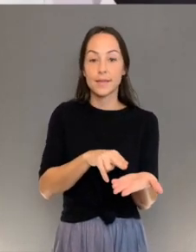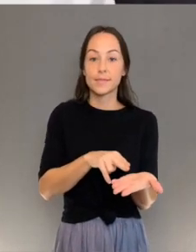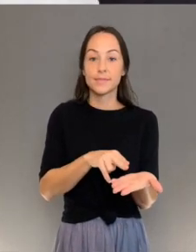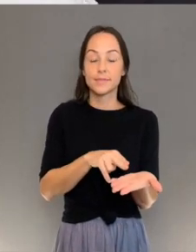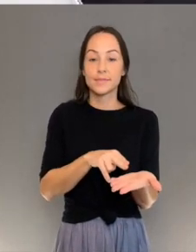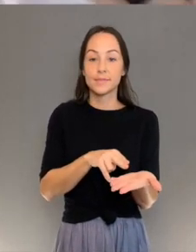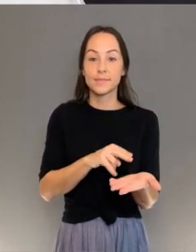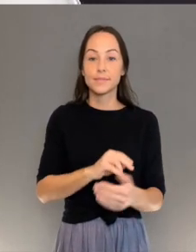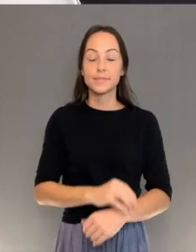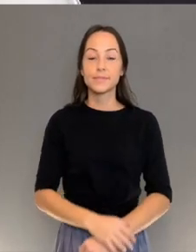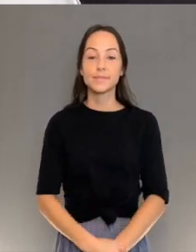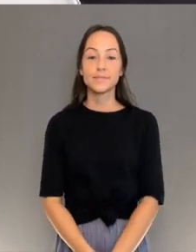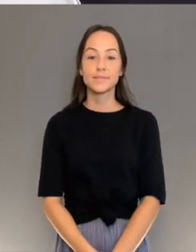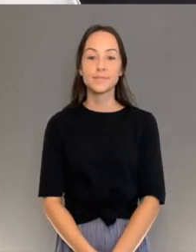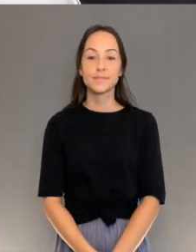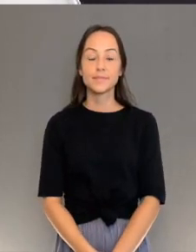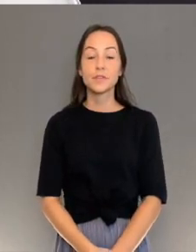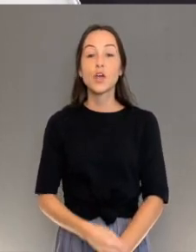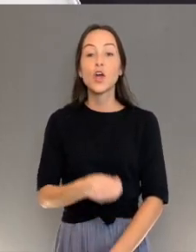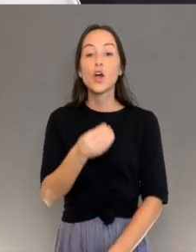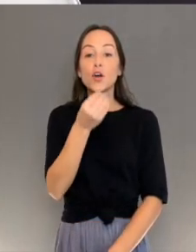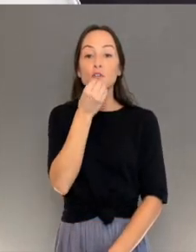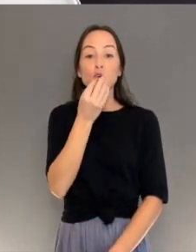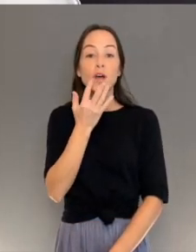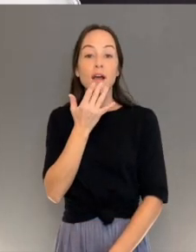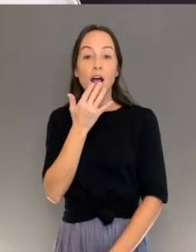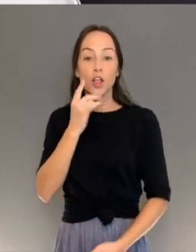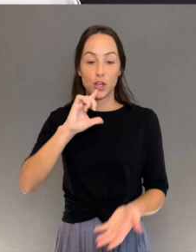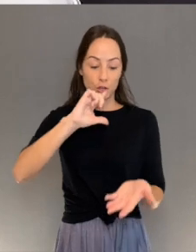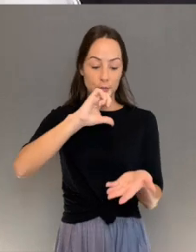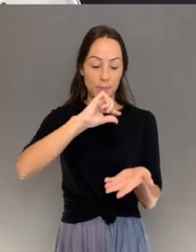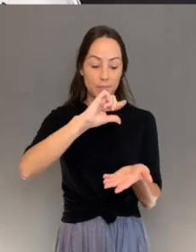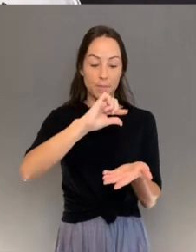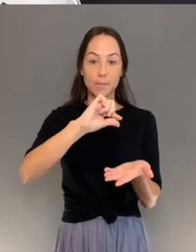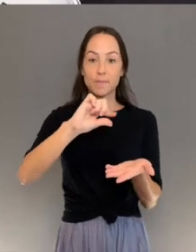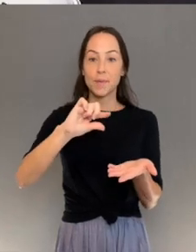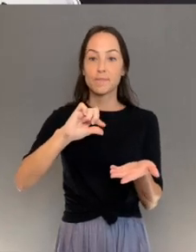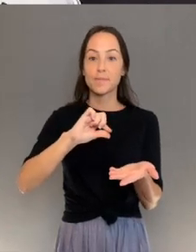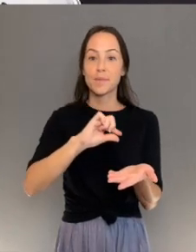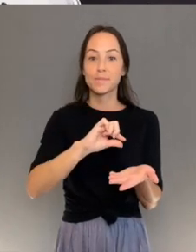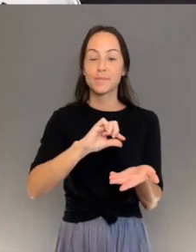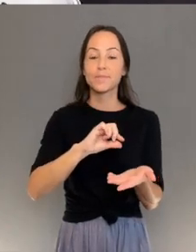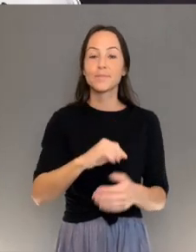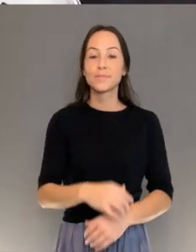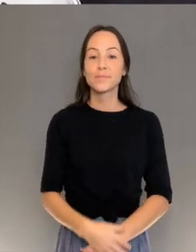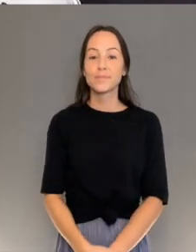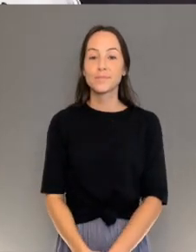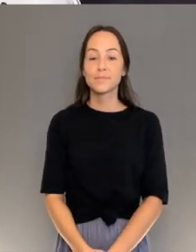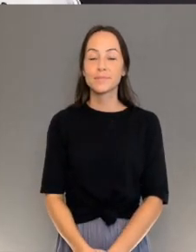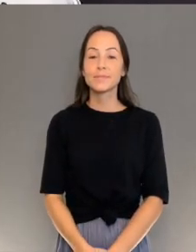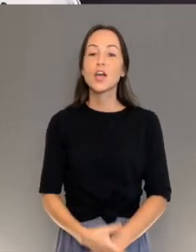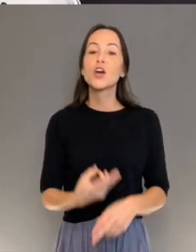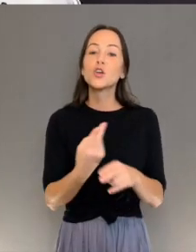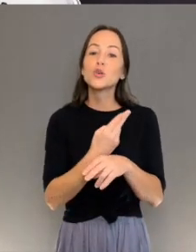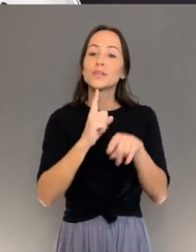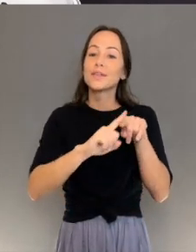Add drops of food coloring to the shaving cream Add more than one color